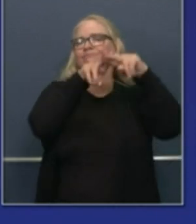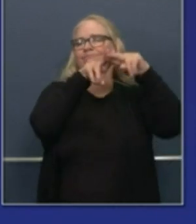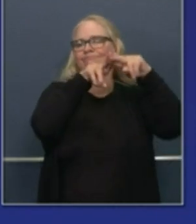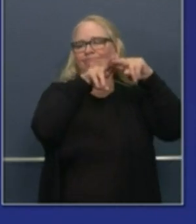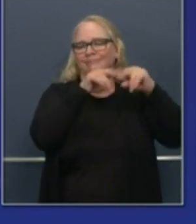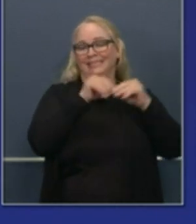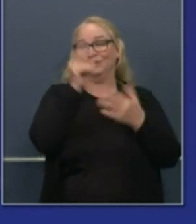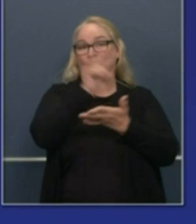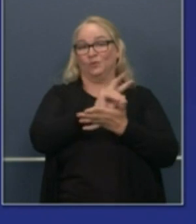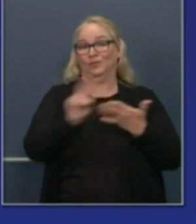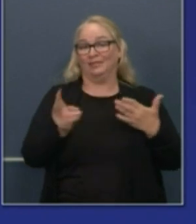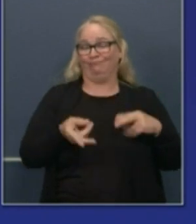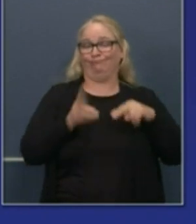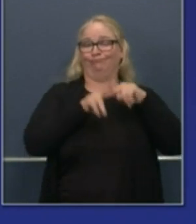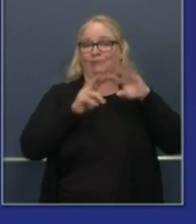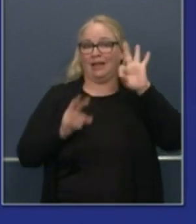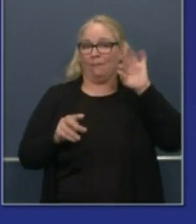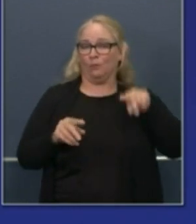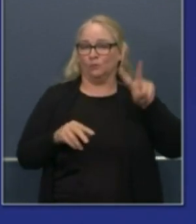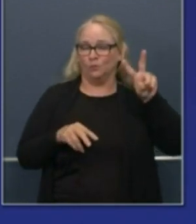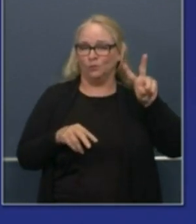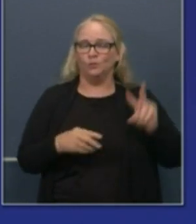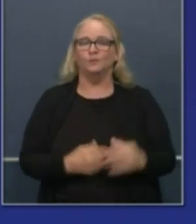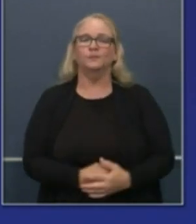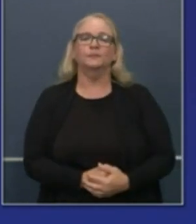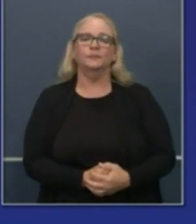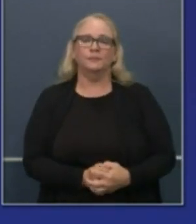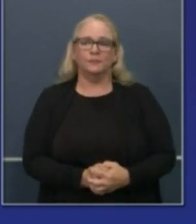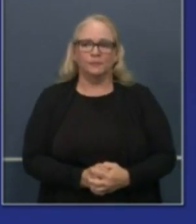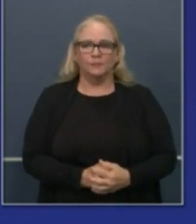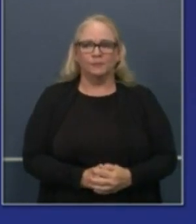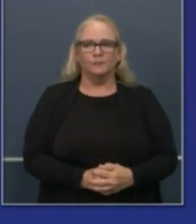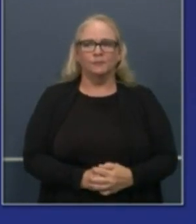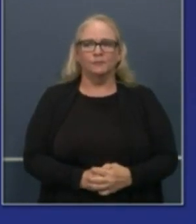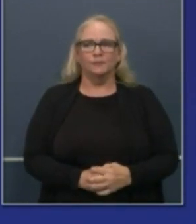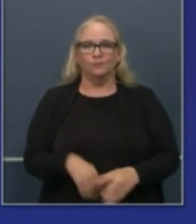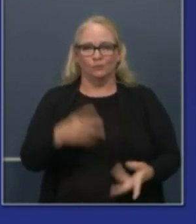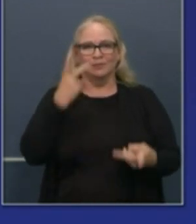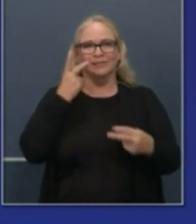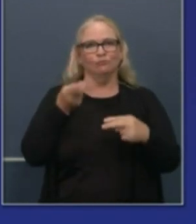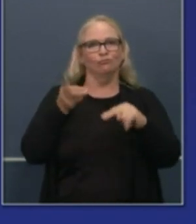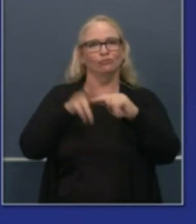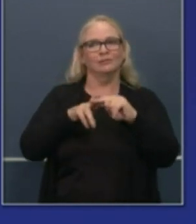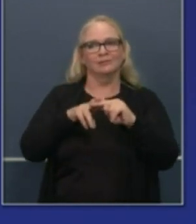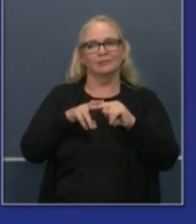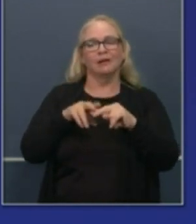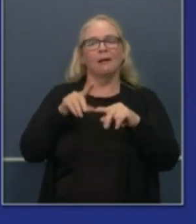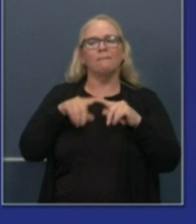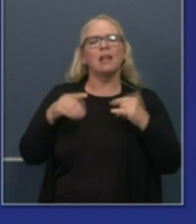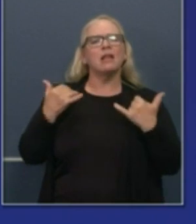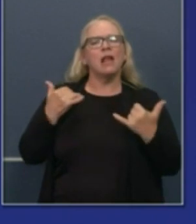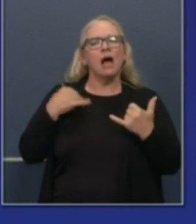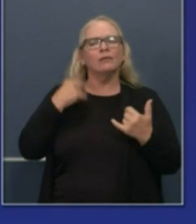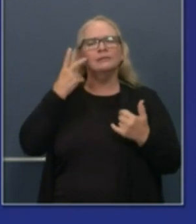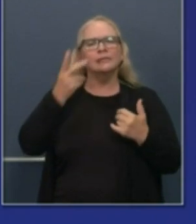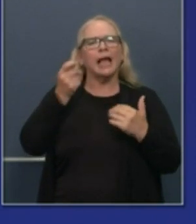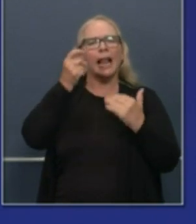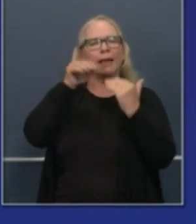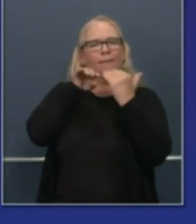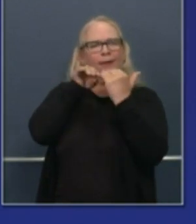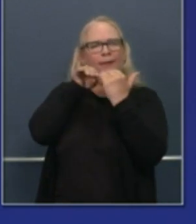-day period. So you saw a big increase and now we're seeing some stabilization. But again